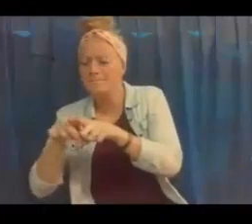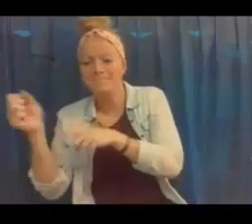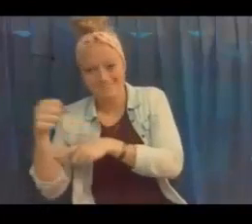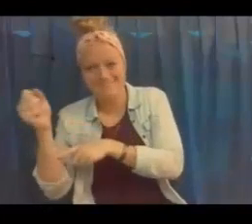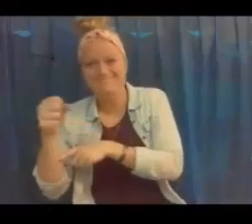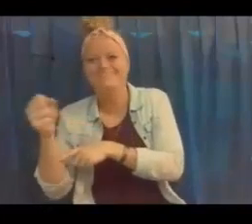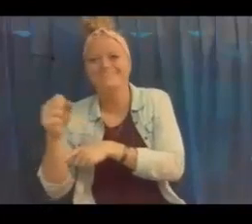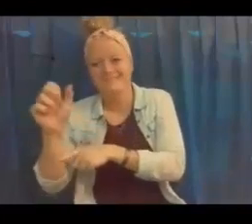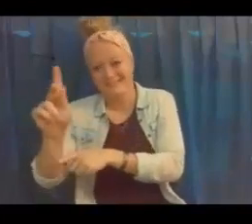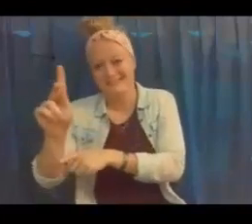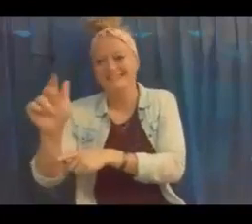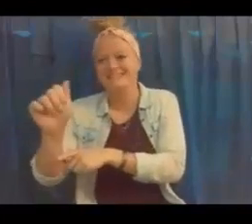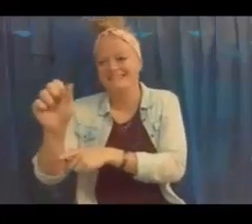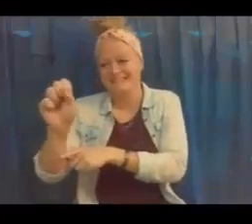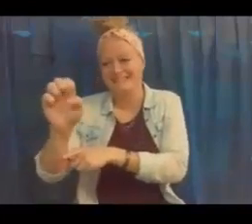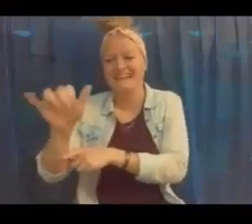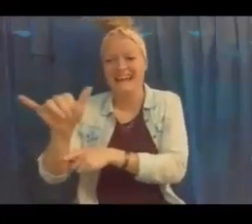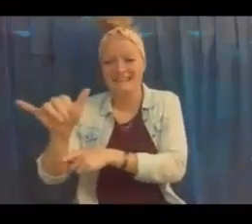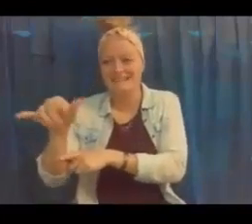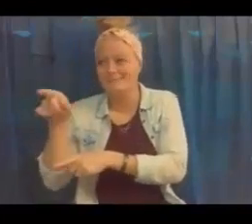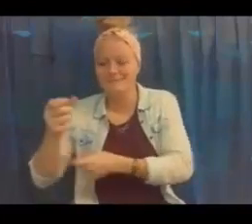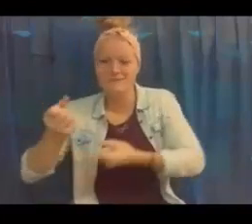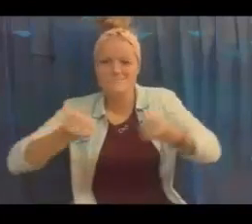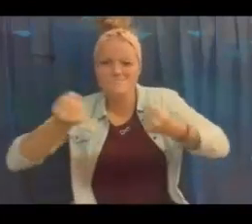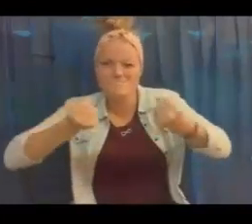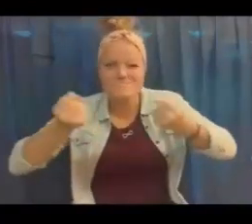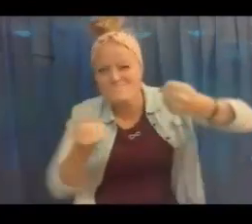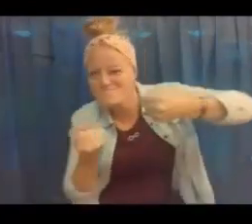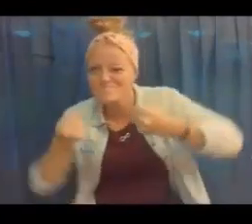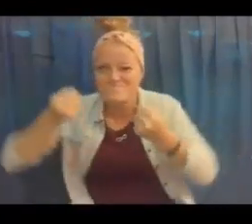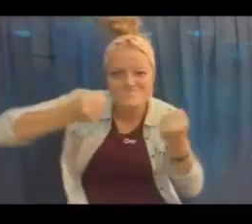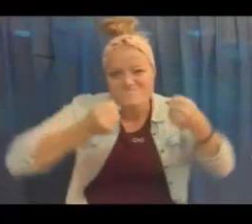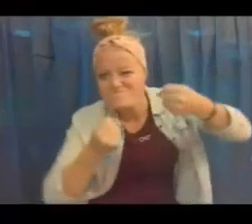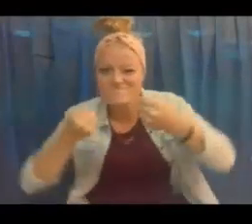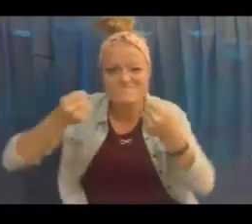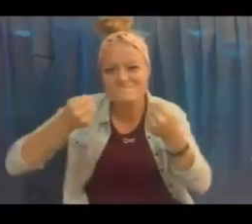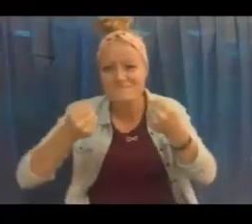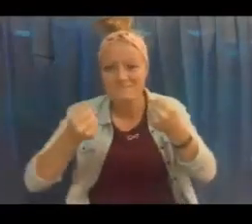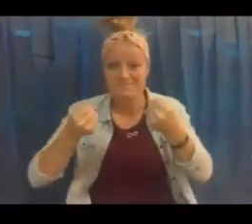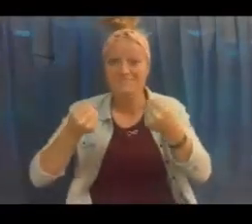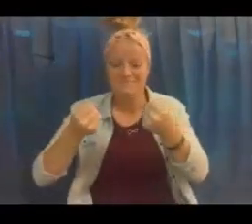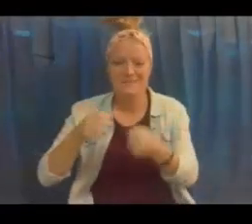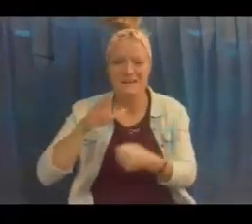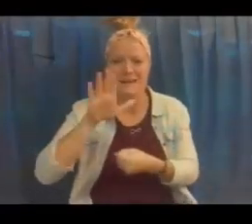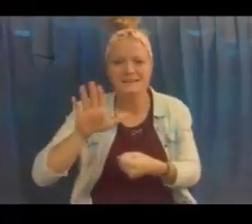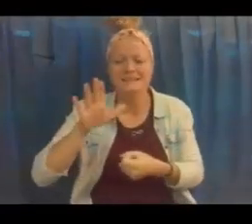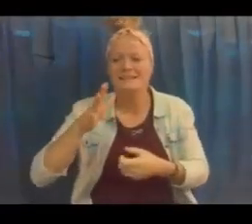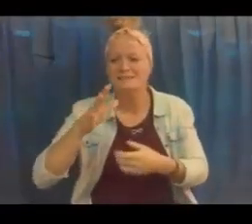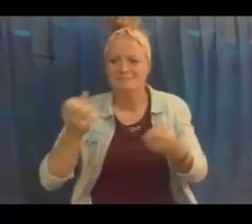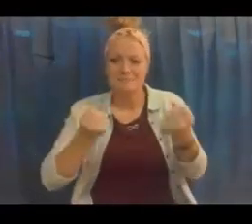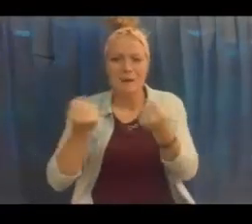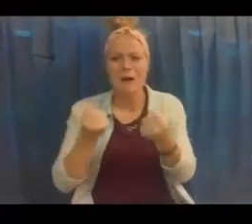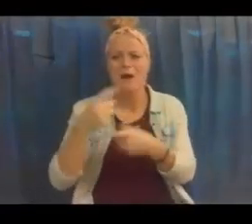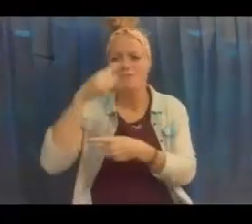driver the same? Yep. Yep. driver is Casey. He drove it around.